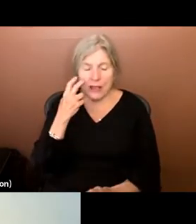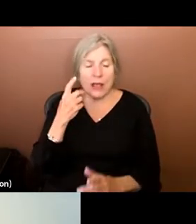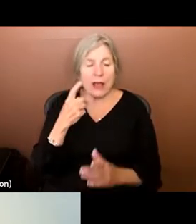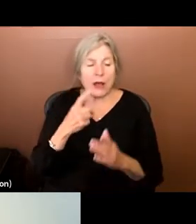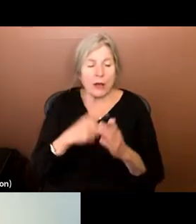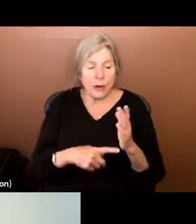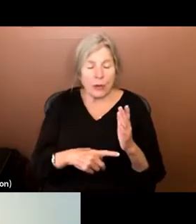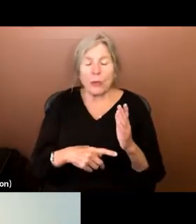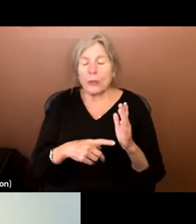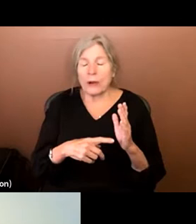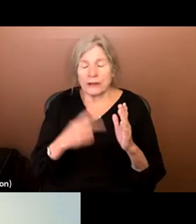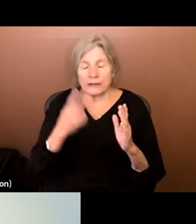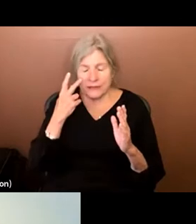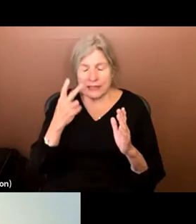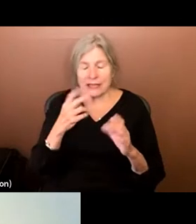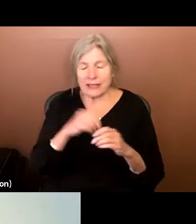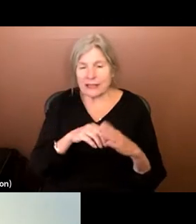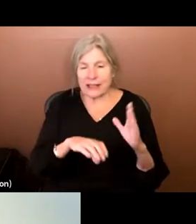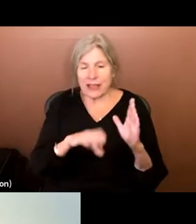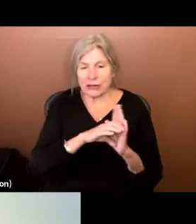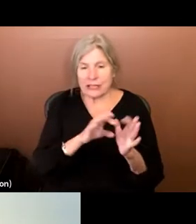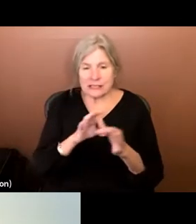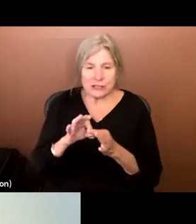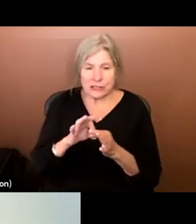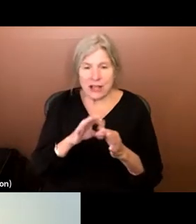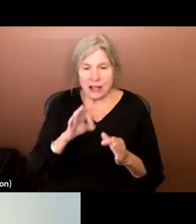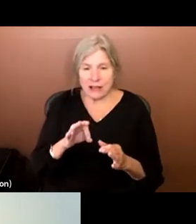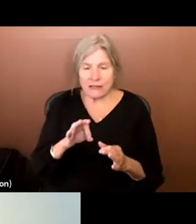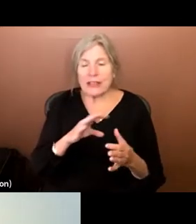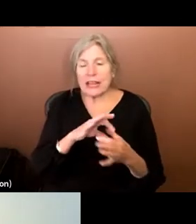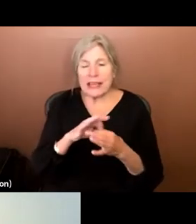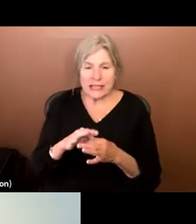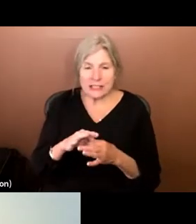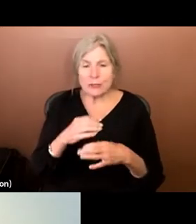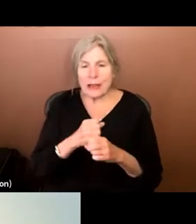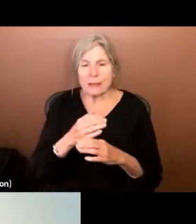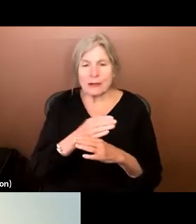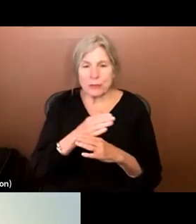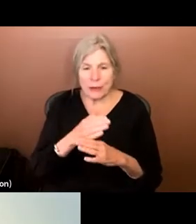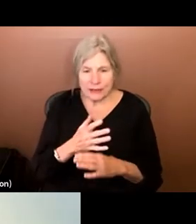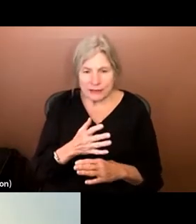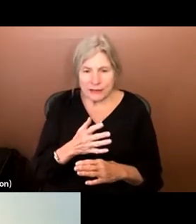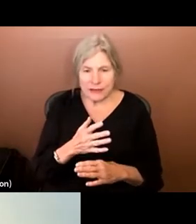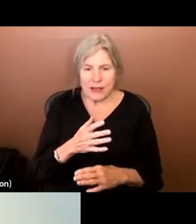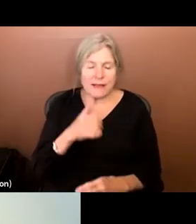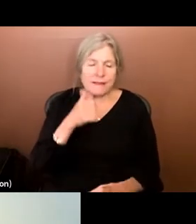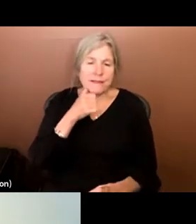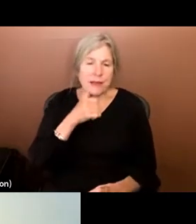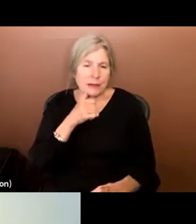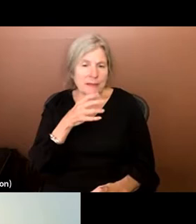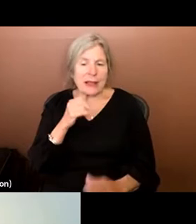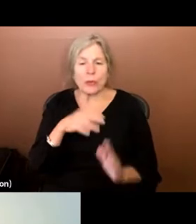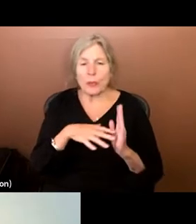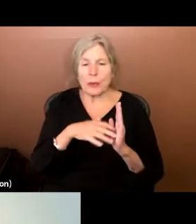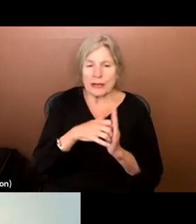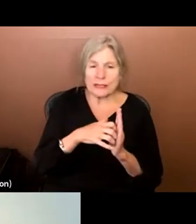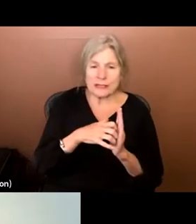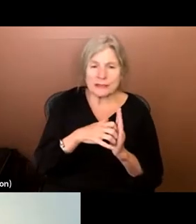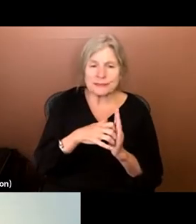over the decades is the association, the linkage often made between femininity and weakness